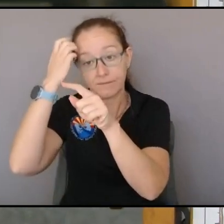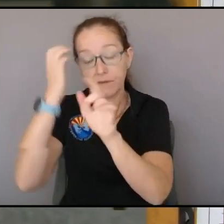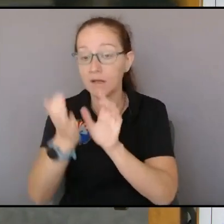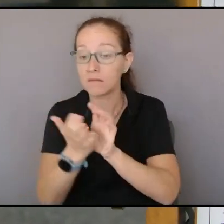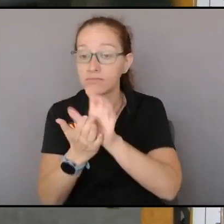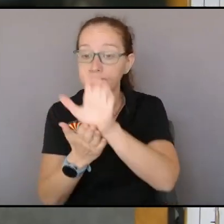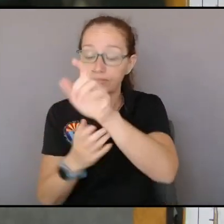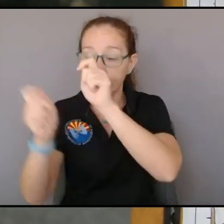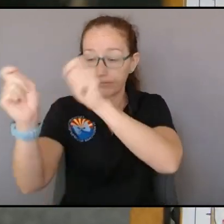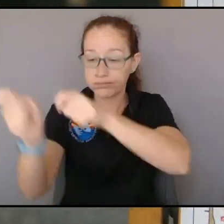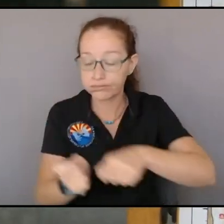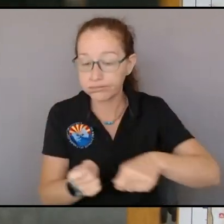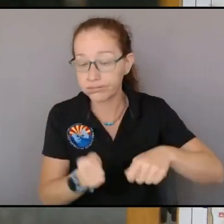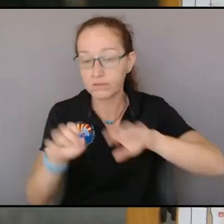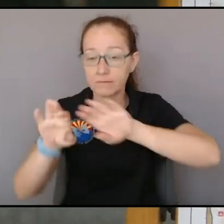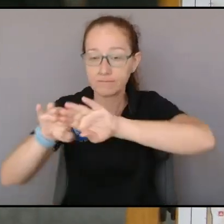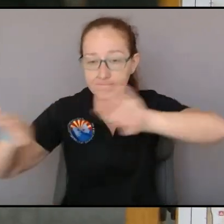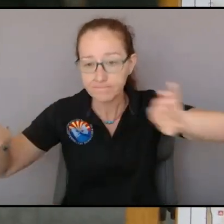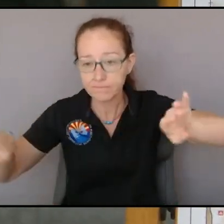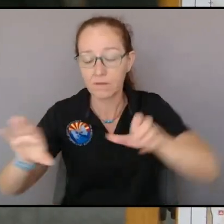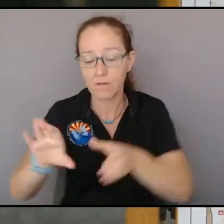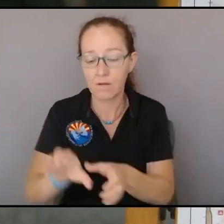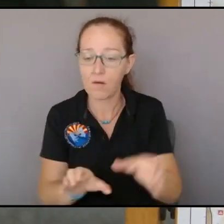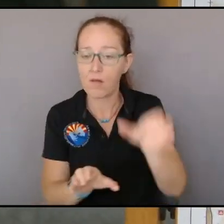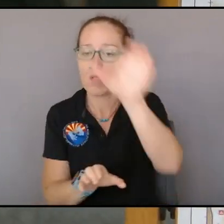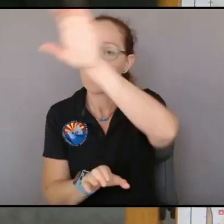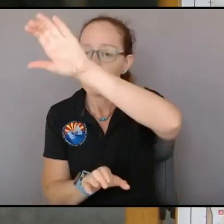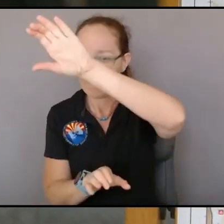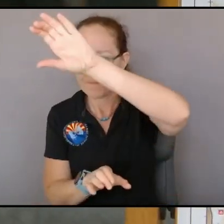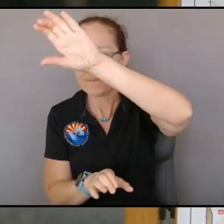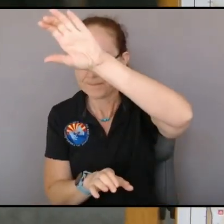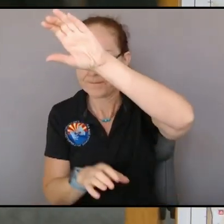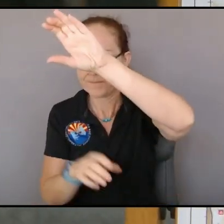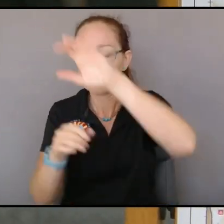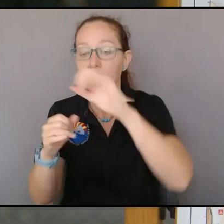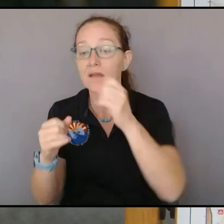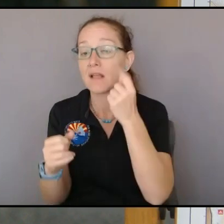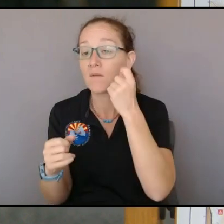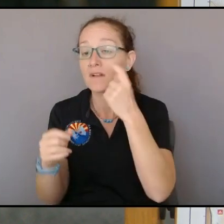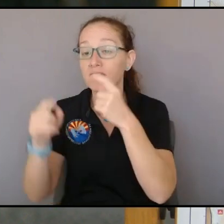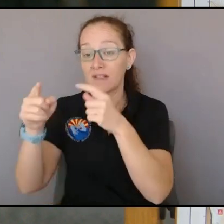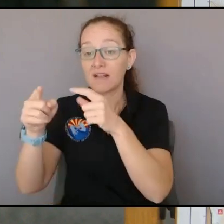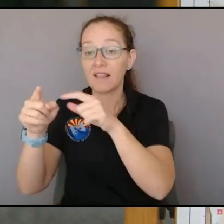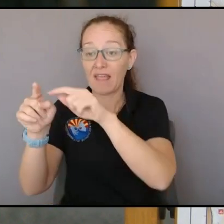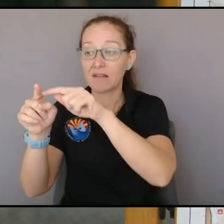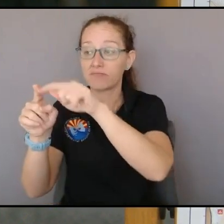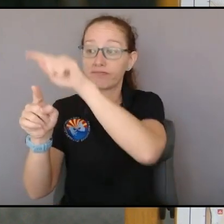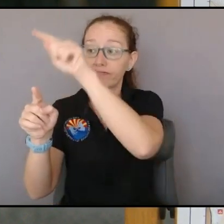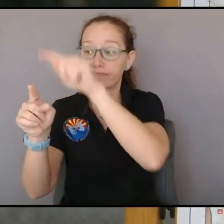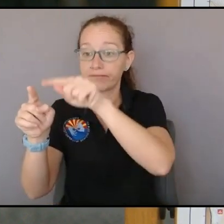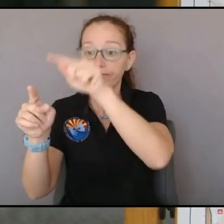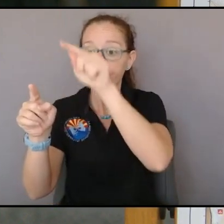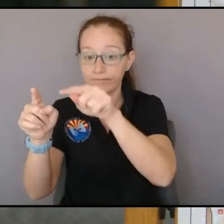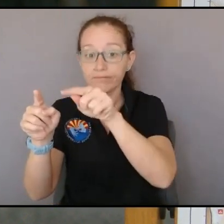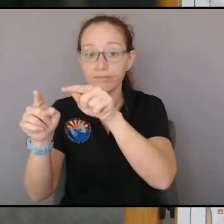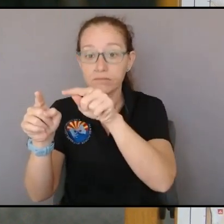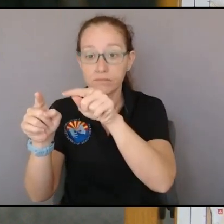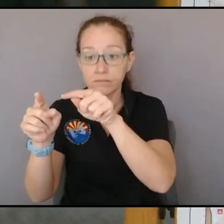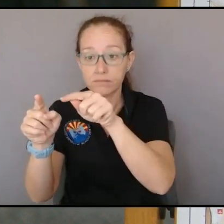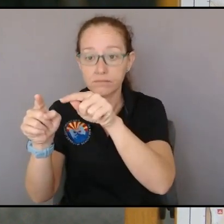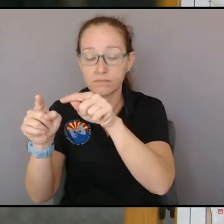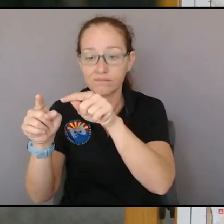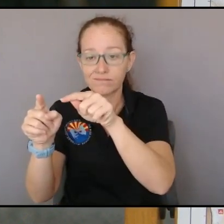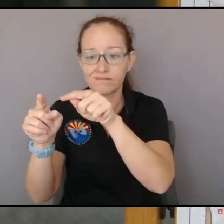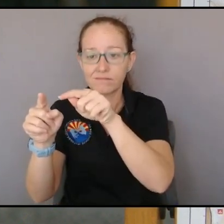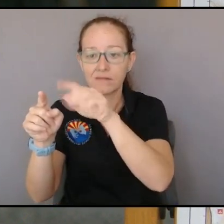to the top this area between this northwest point that comes out like this and well this area